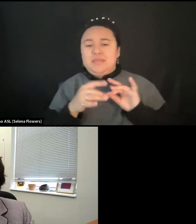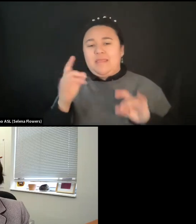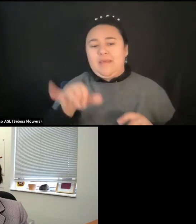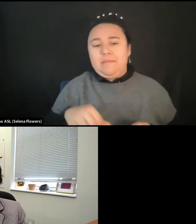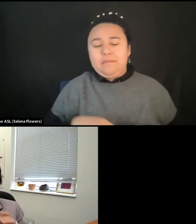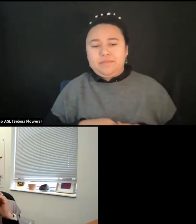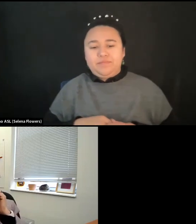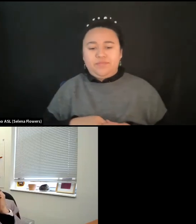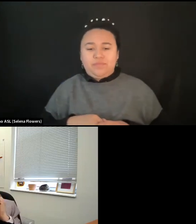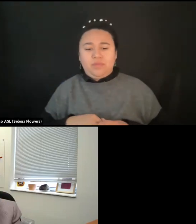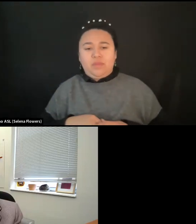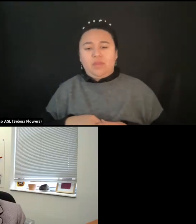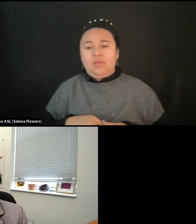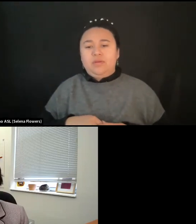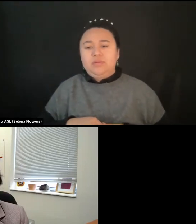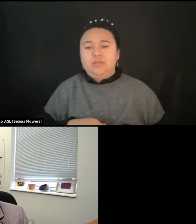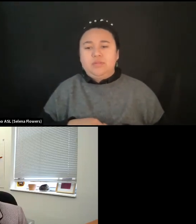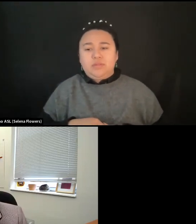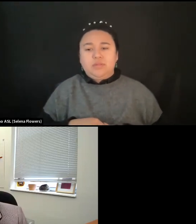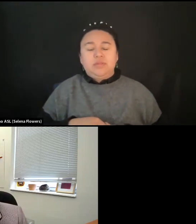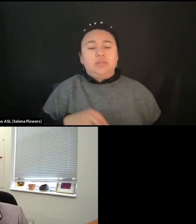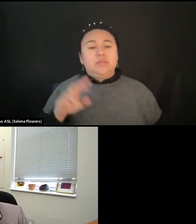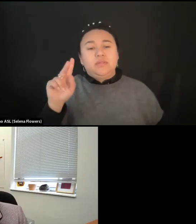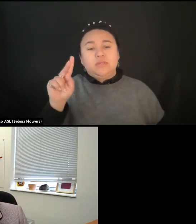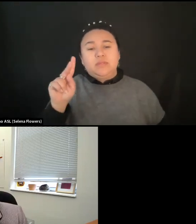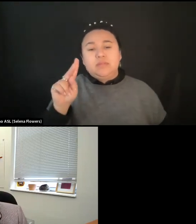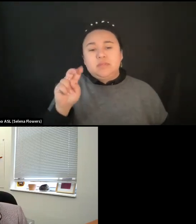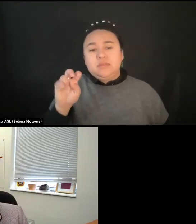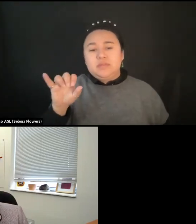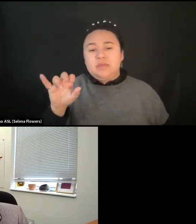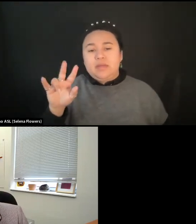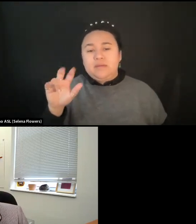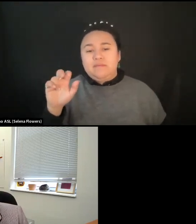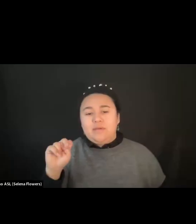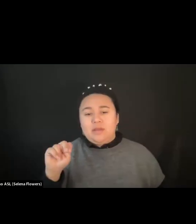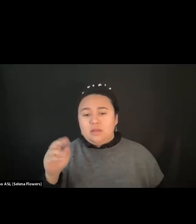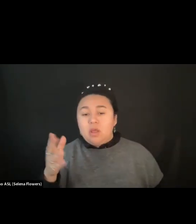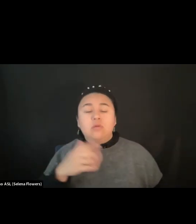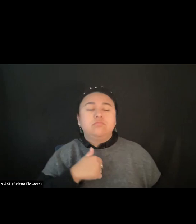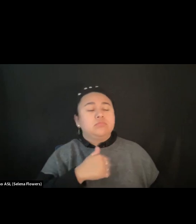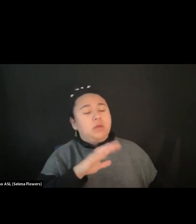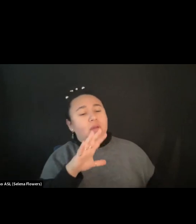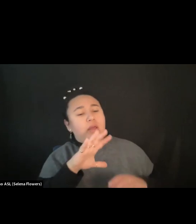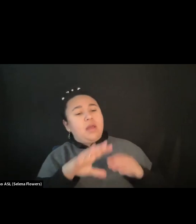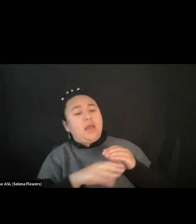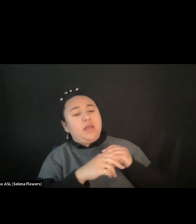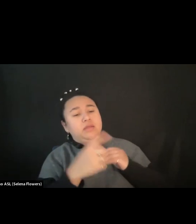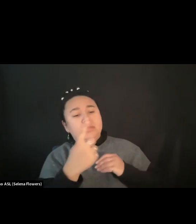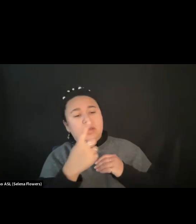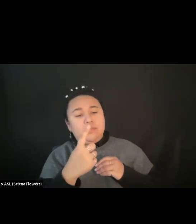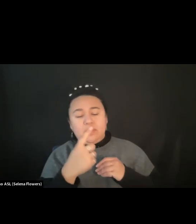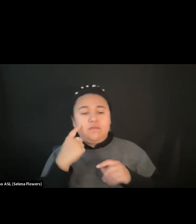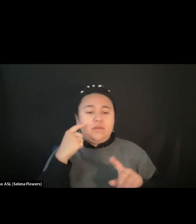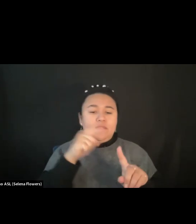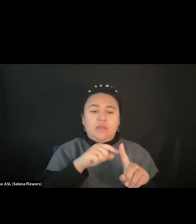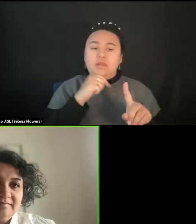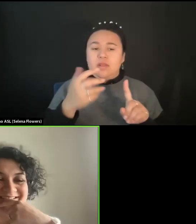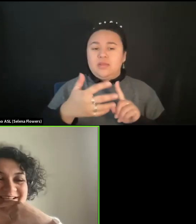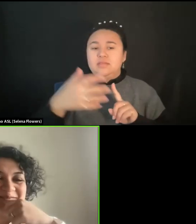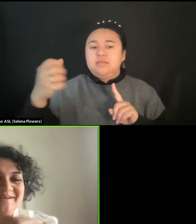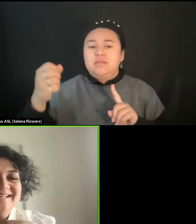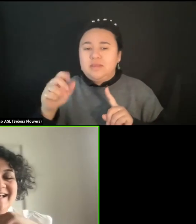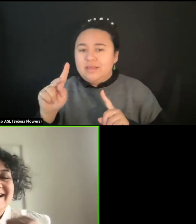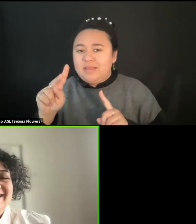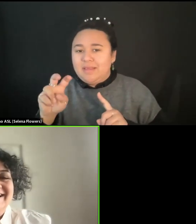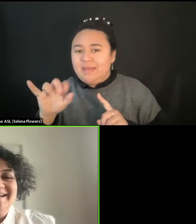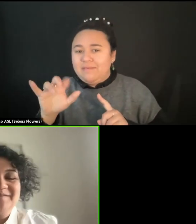I would like to add something to that. Not to rob the stage from Kayvan or